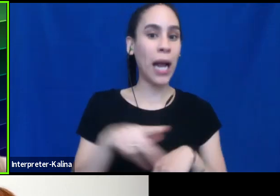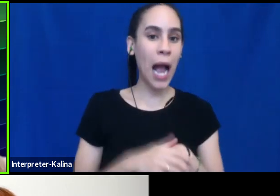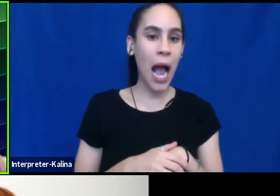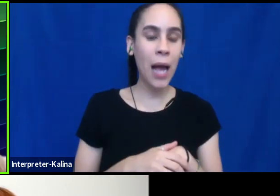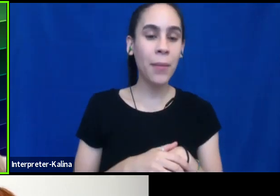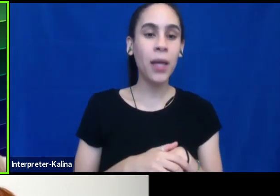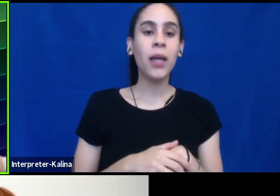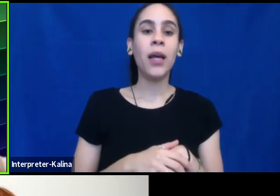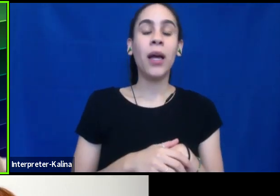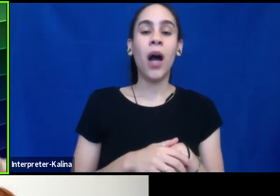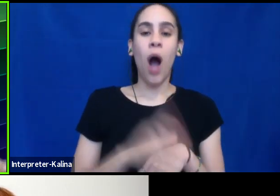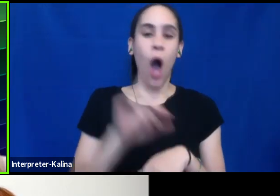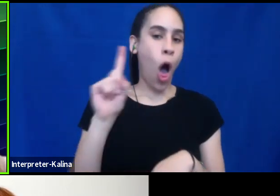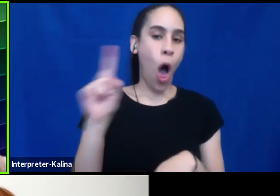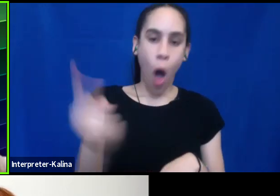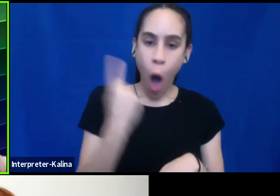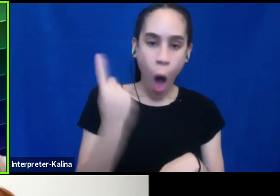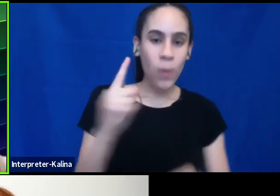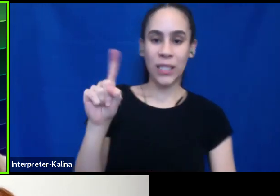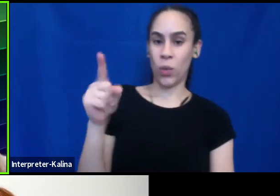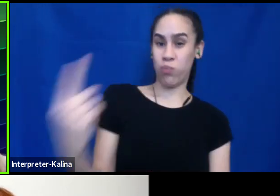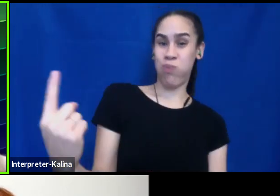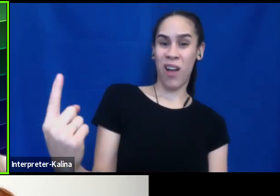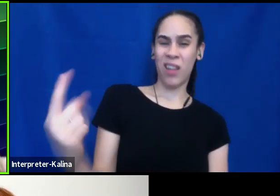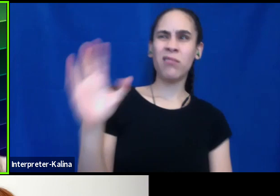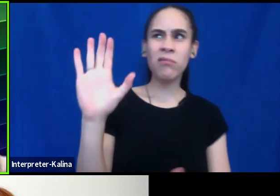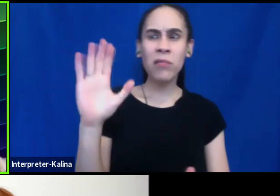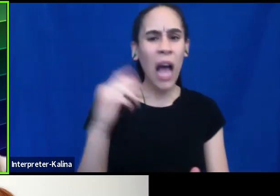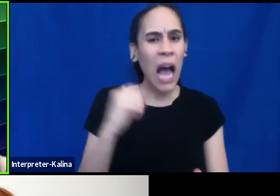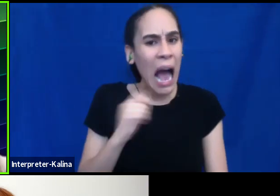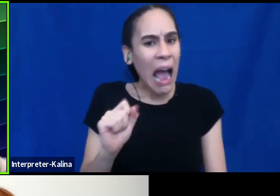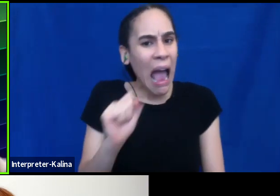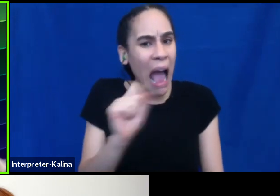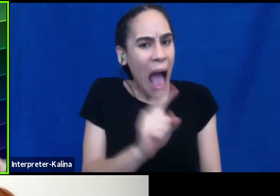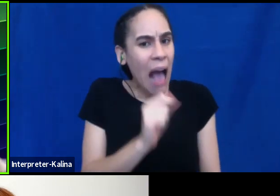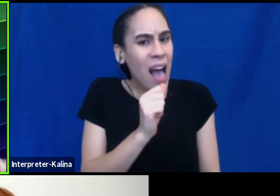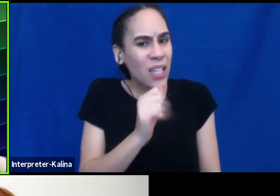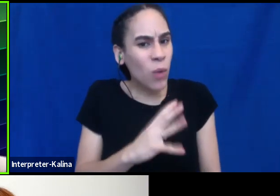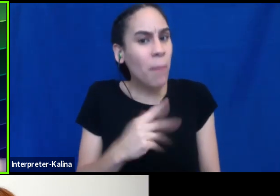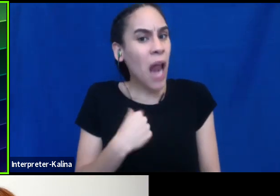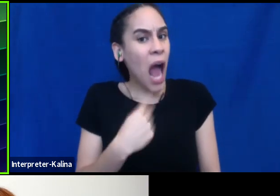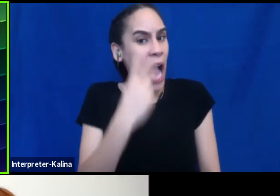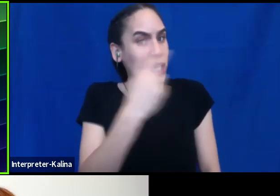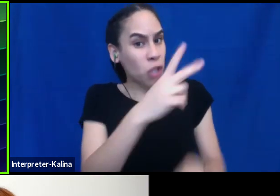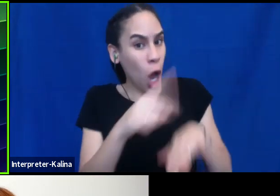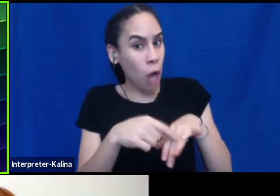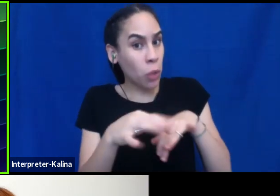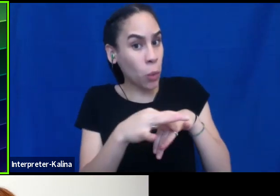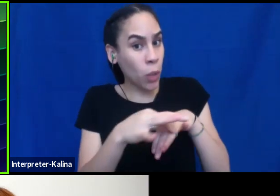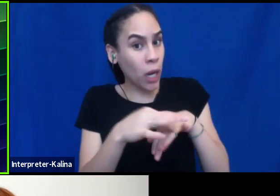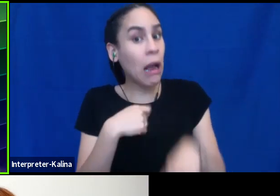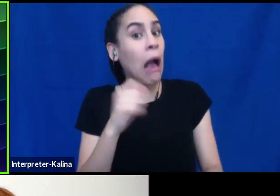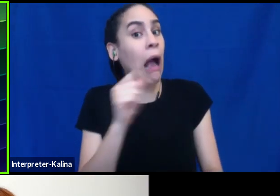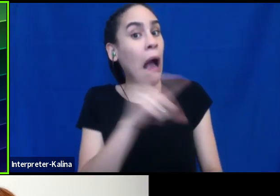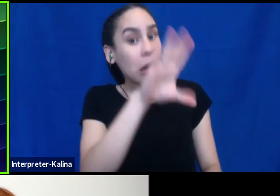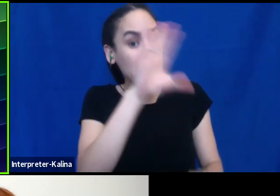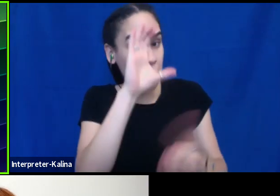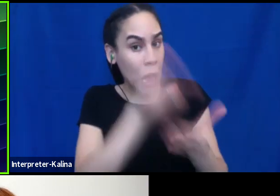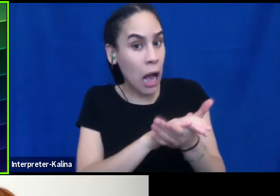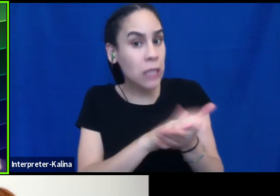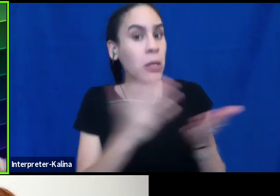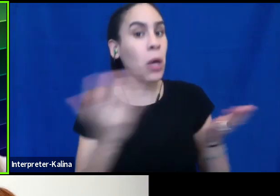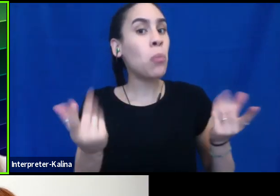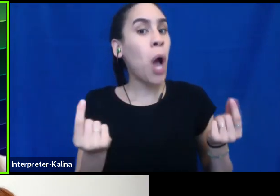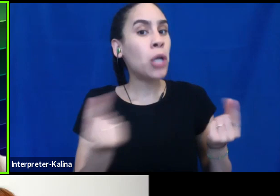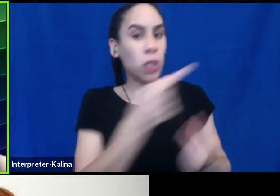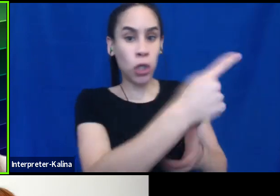invariably will be one person who says, you know, well, I asked the woman, you know, I saw the woman's wedding ring and I asked her what her husband did. And she just corrected me